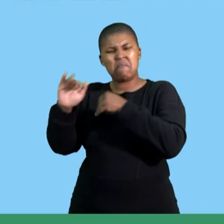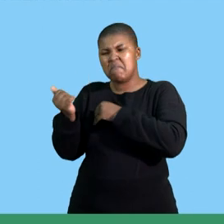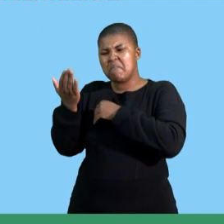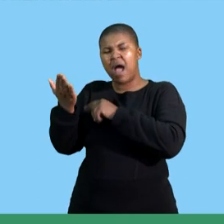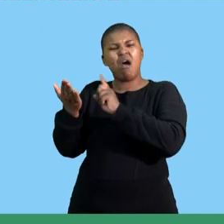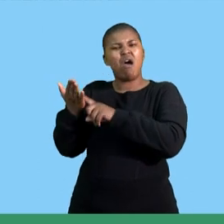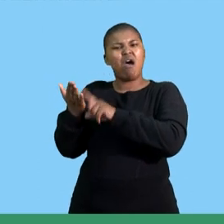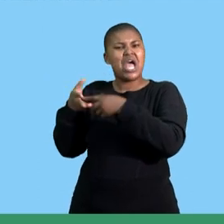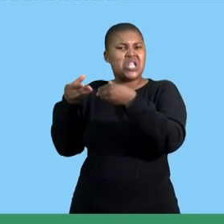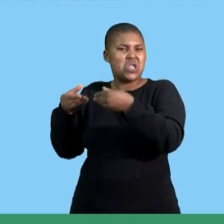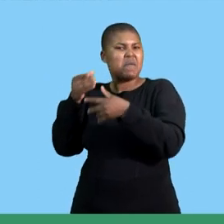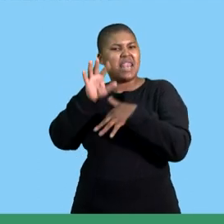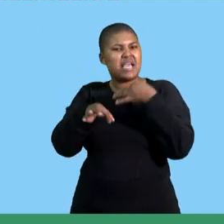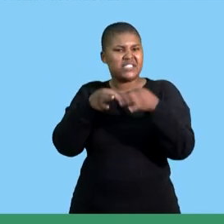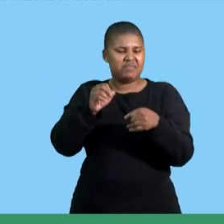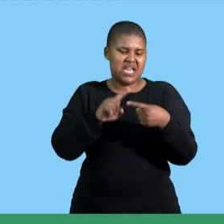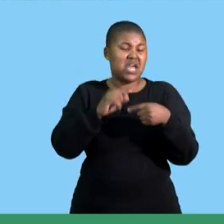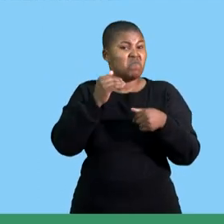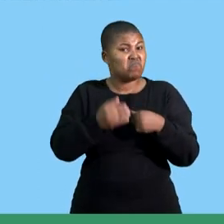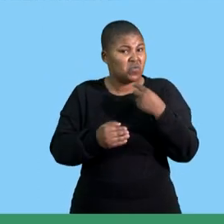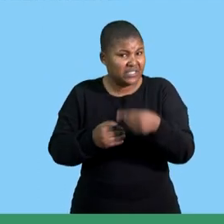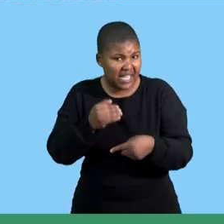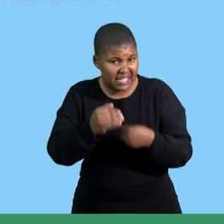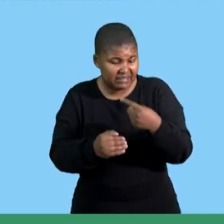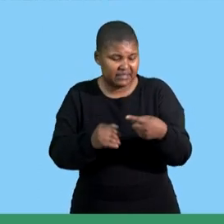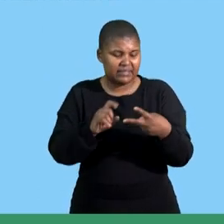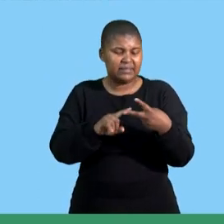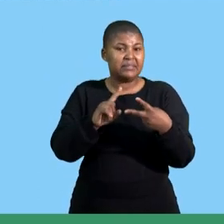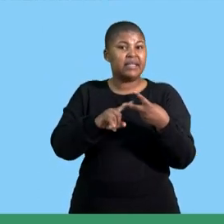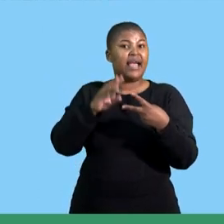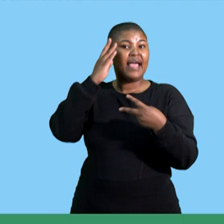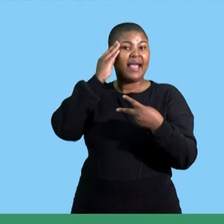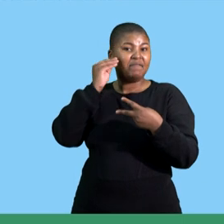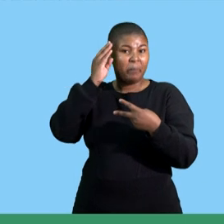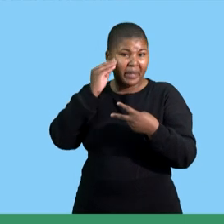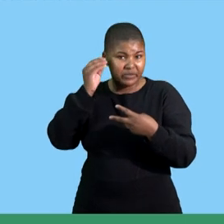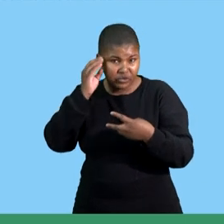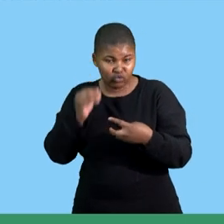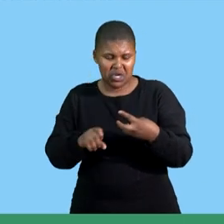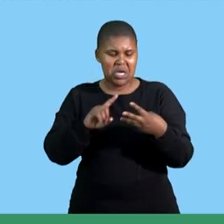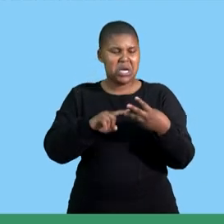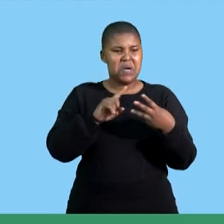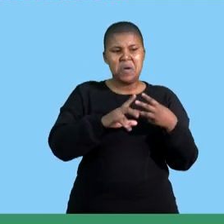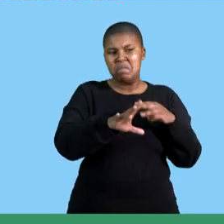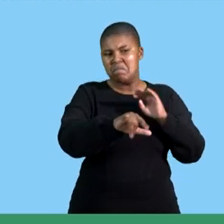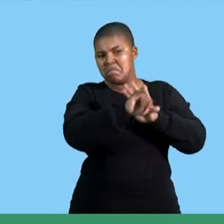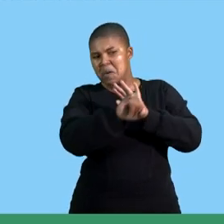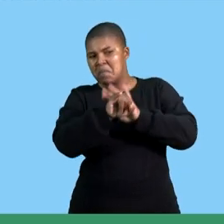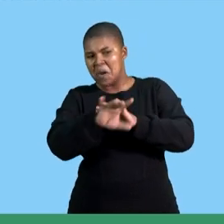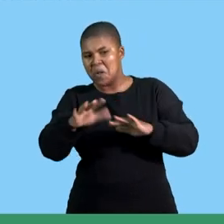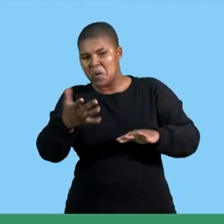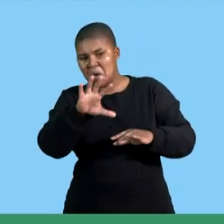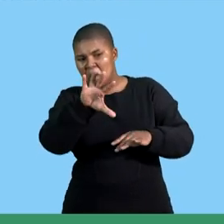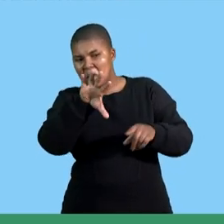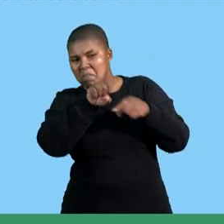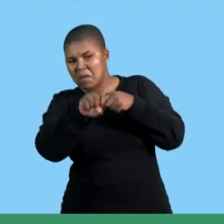findings of a systematic investigation so our keyword here would be investigation so which report has to do